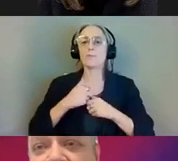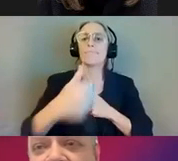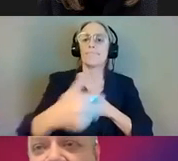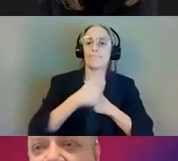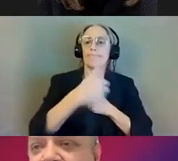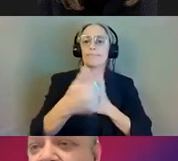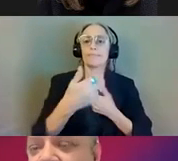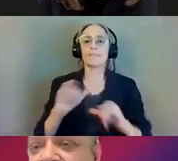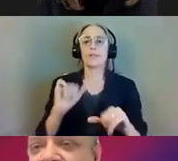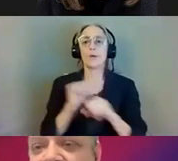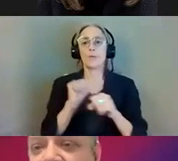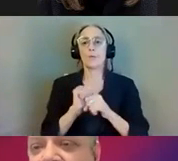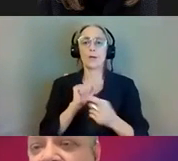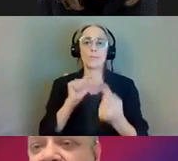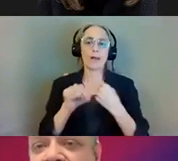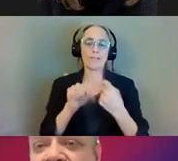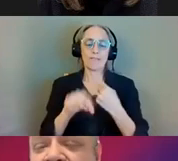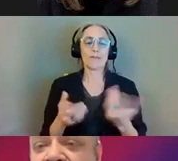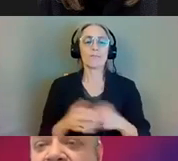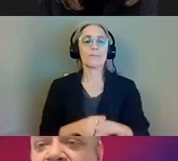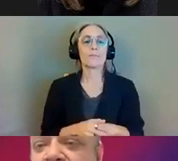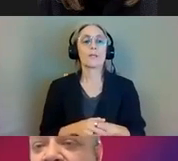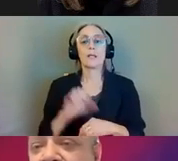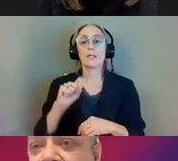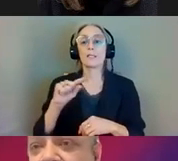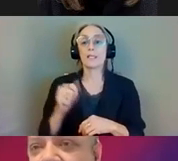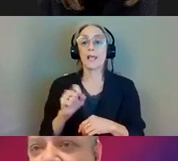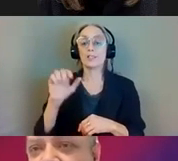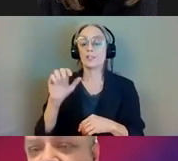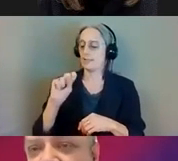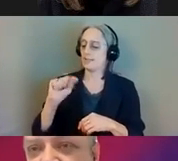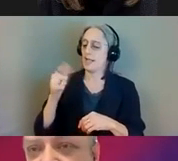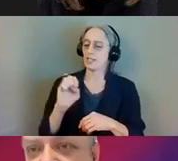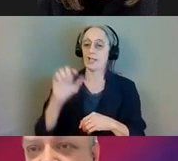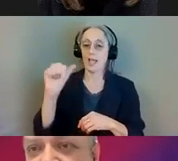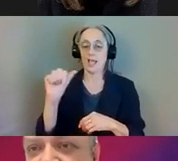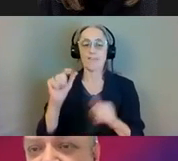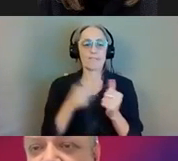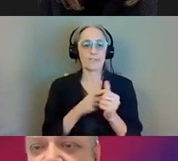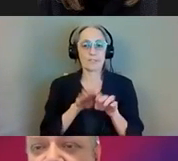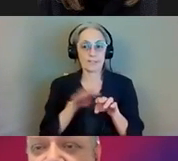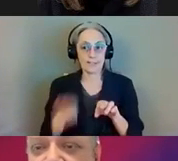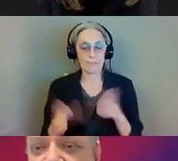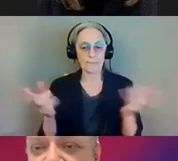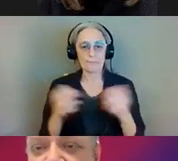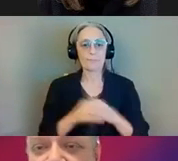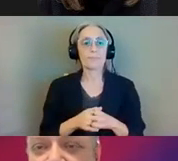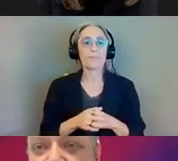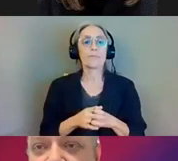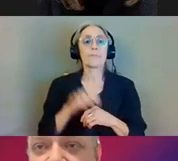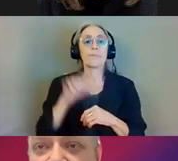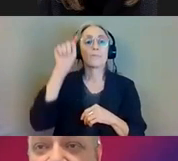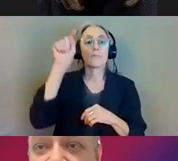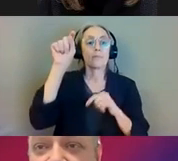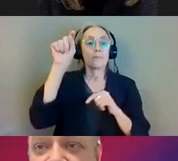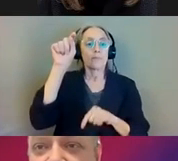So here's a little bit more detail on stage a. So at the top and bottom of the screen, you see the